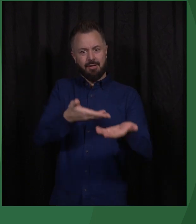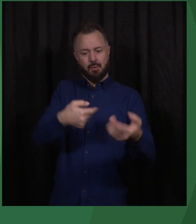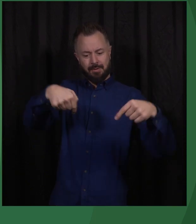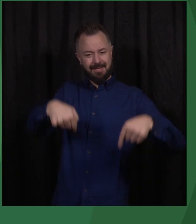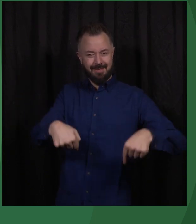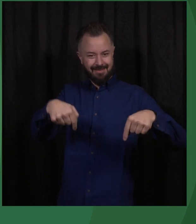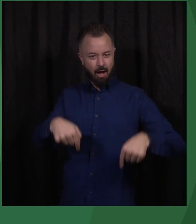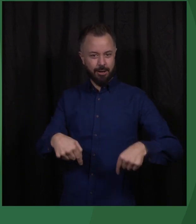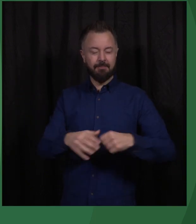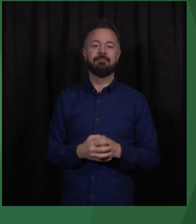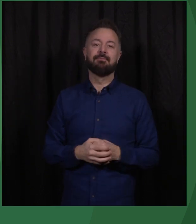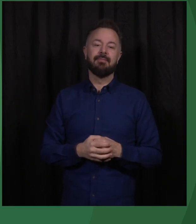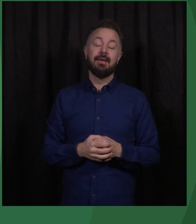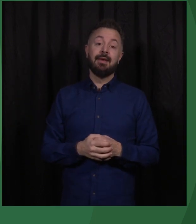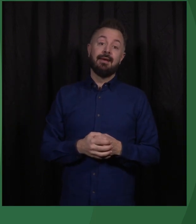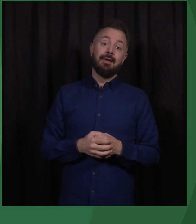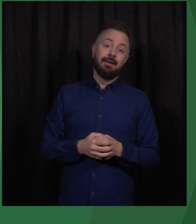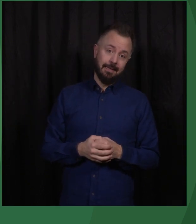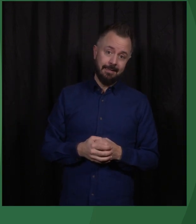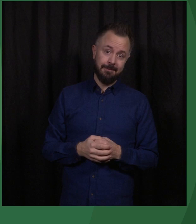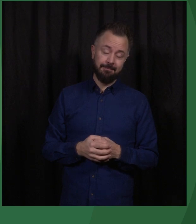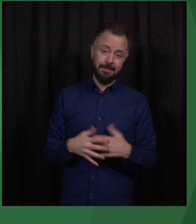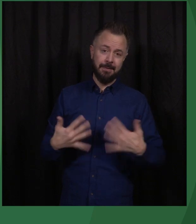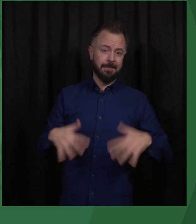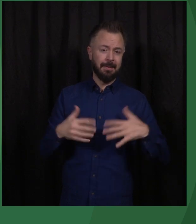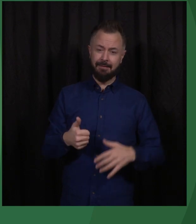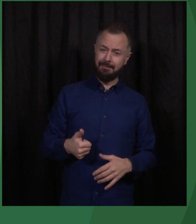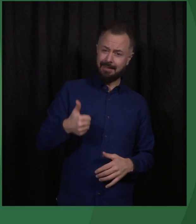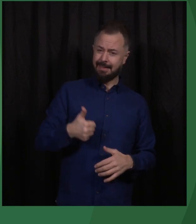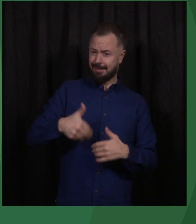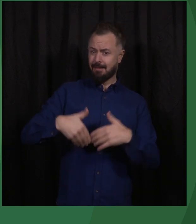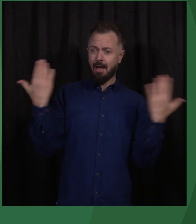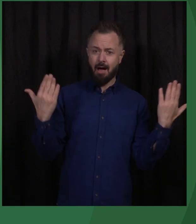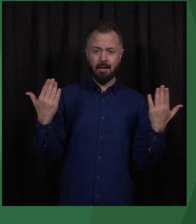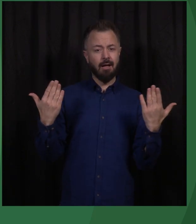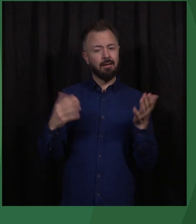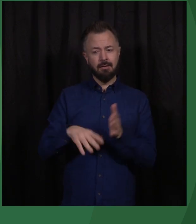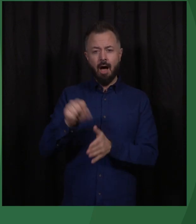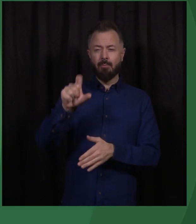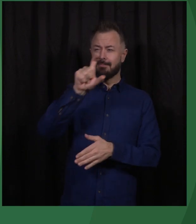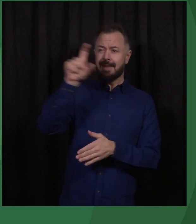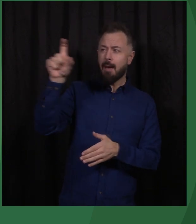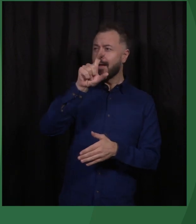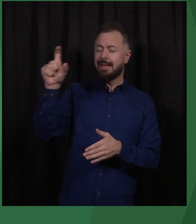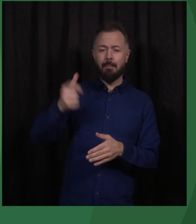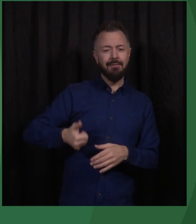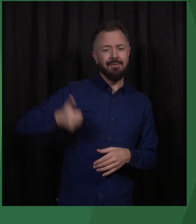important day. We have important things to talk about, people.